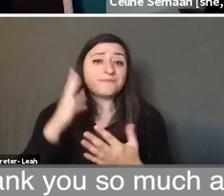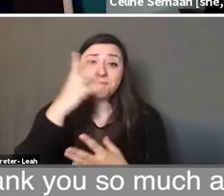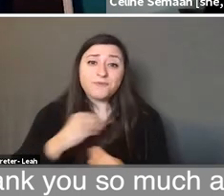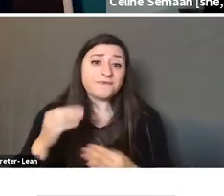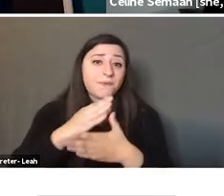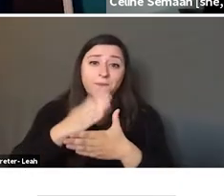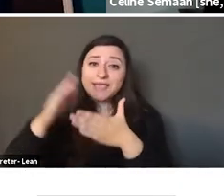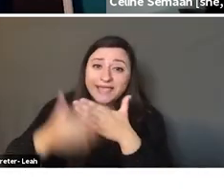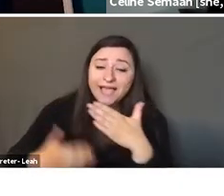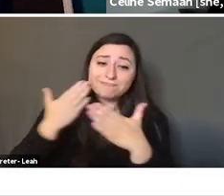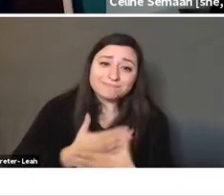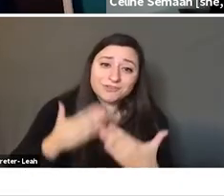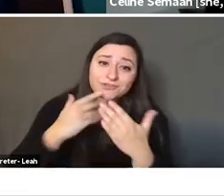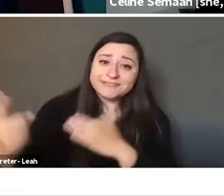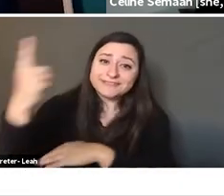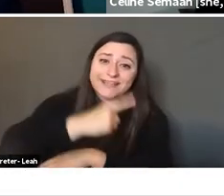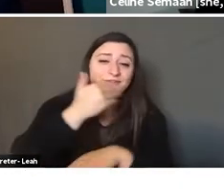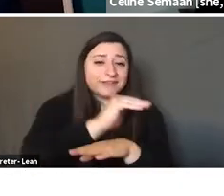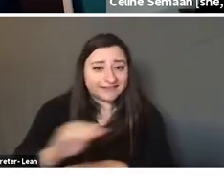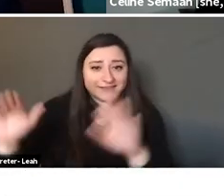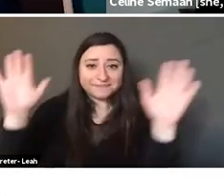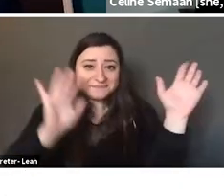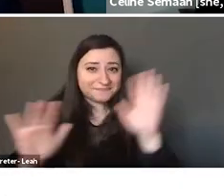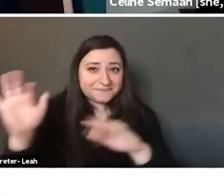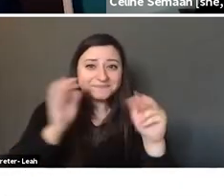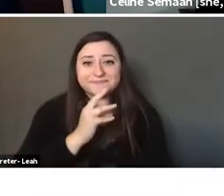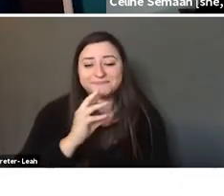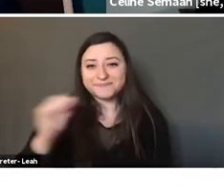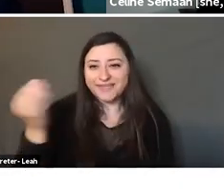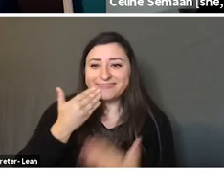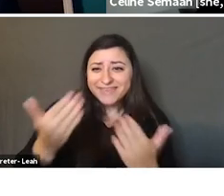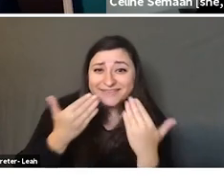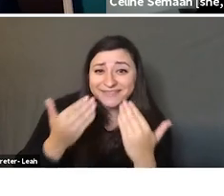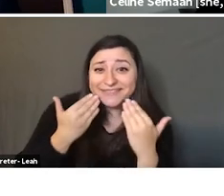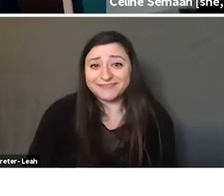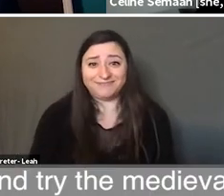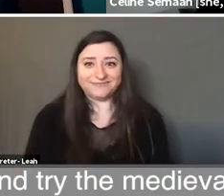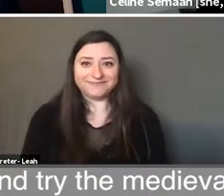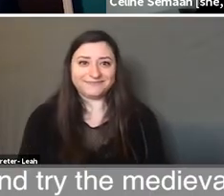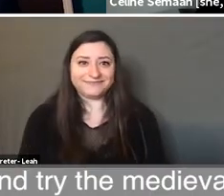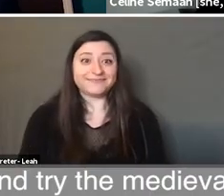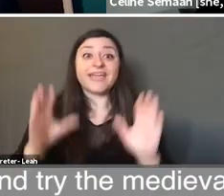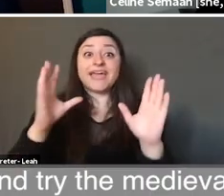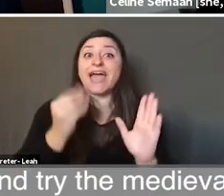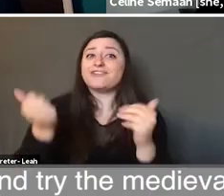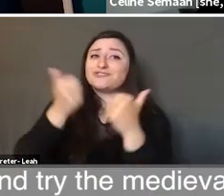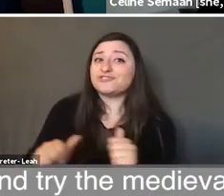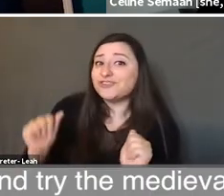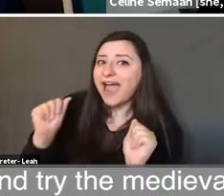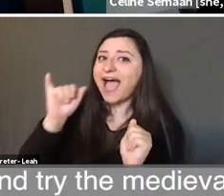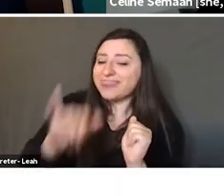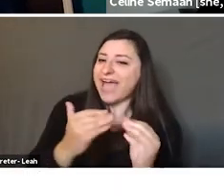weekend. Good day. Good evening to you. And thank you, thank you, thank you. And try the medieval